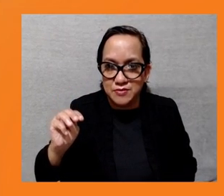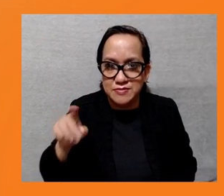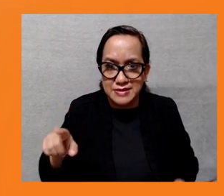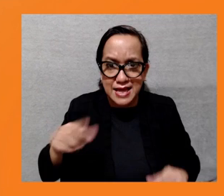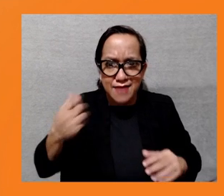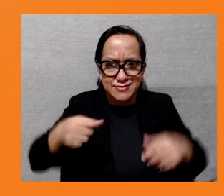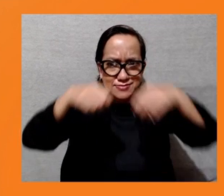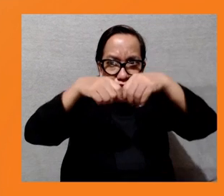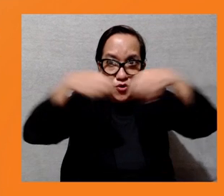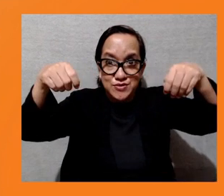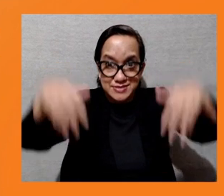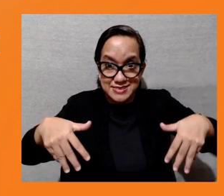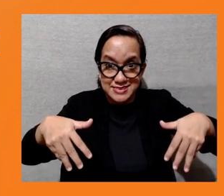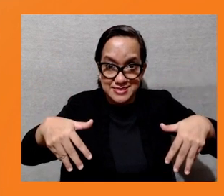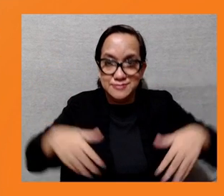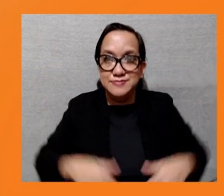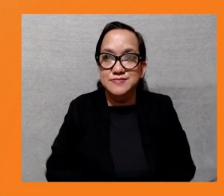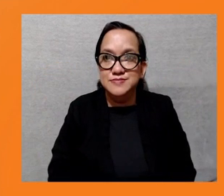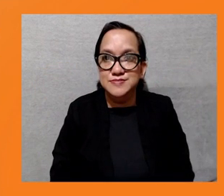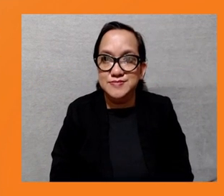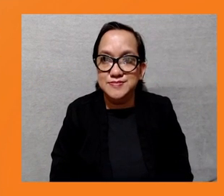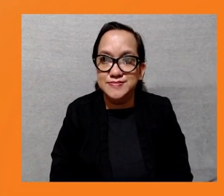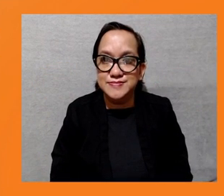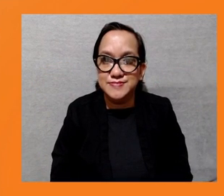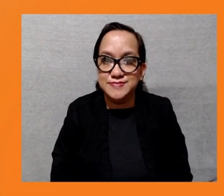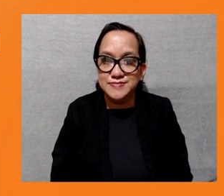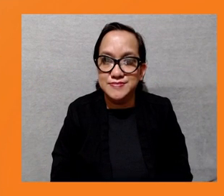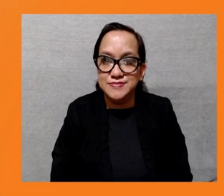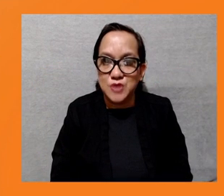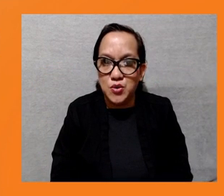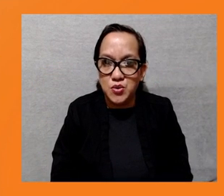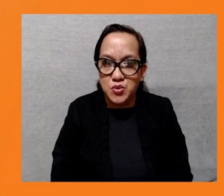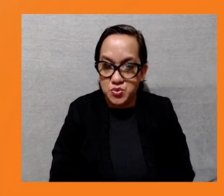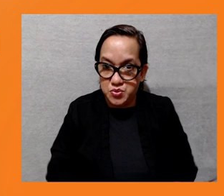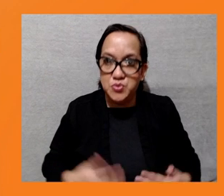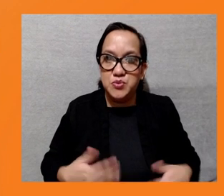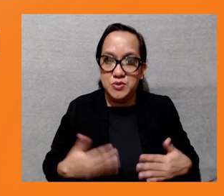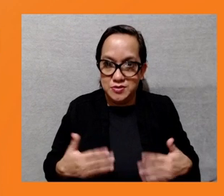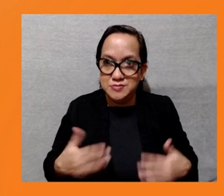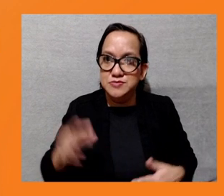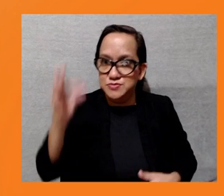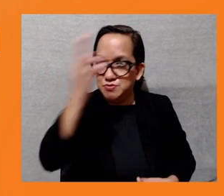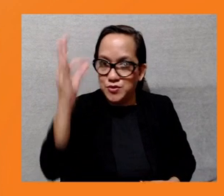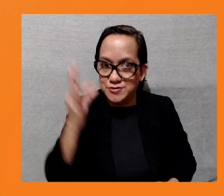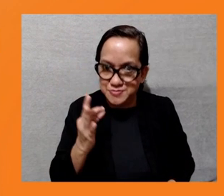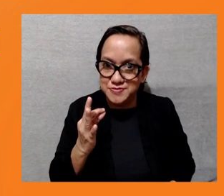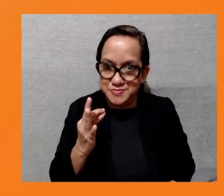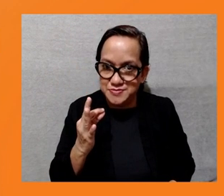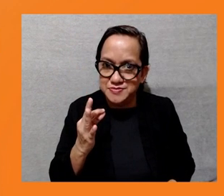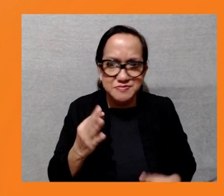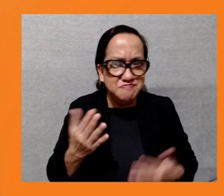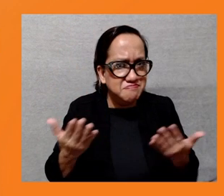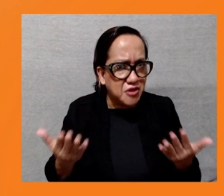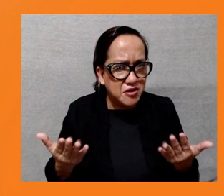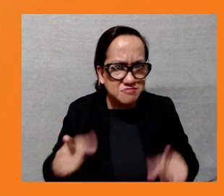Okay, great. Thanks. Another good set of questions. So, in terms of addressing violations due to gaps in the